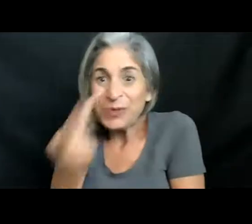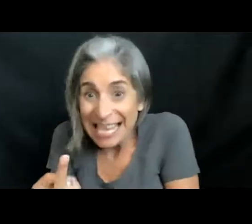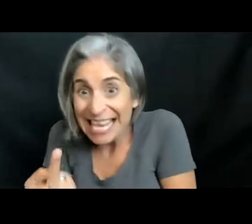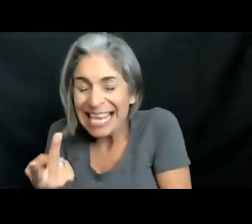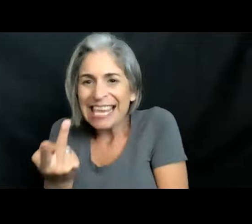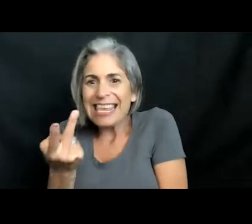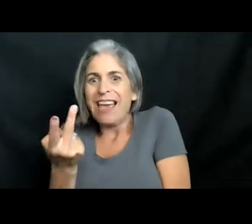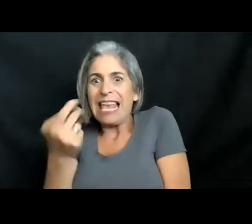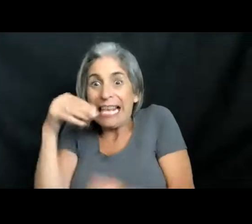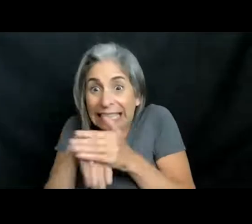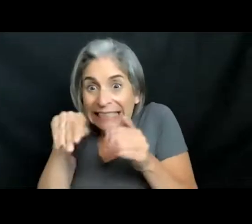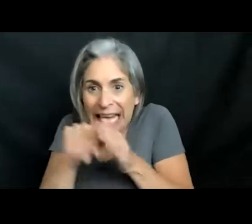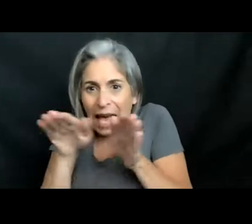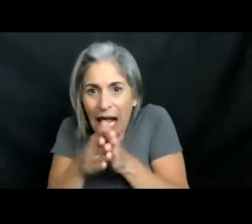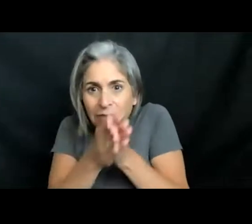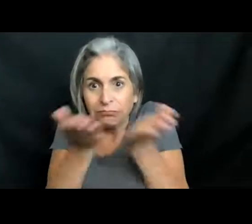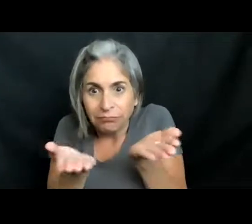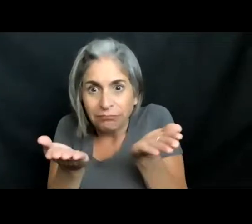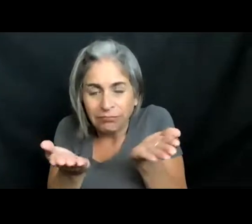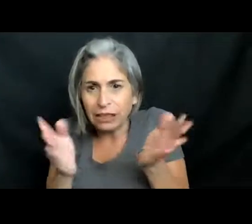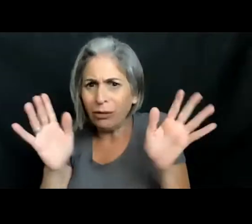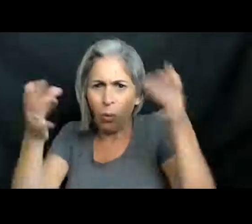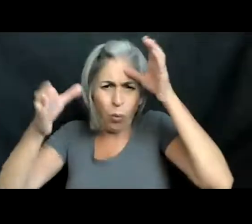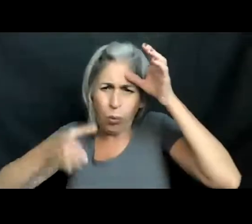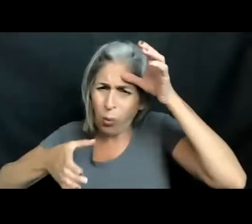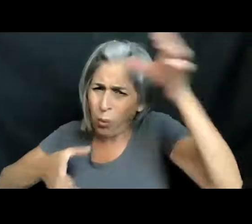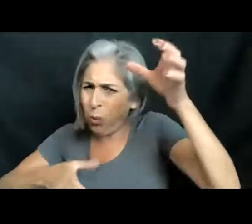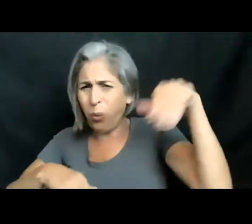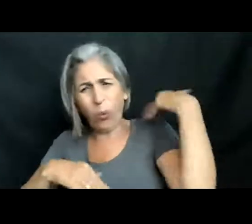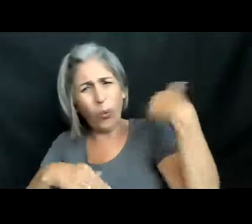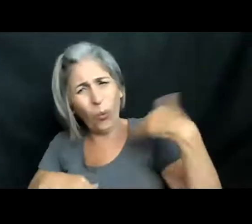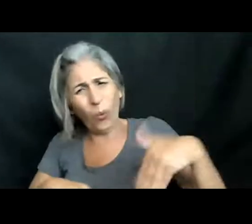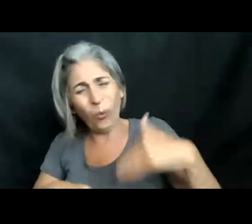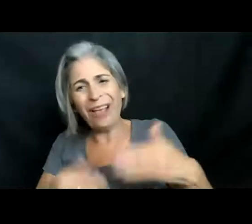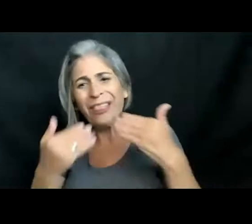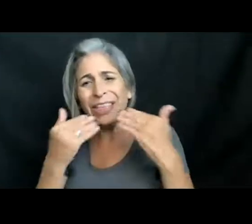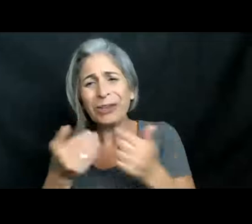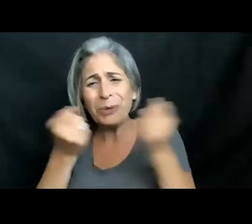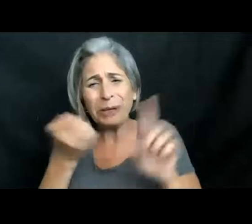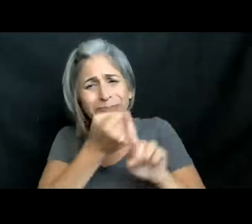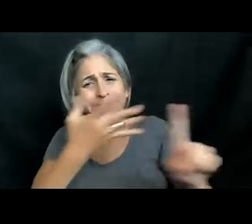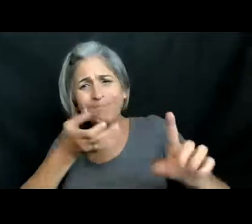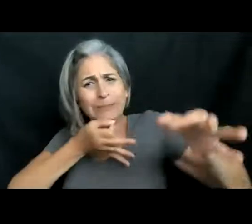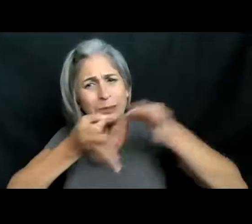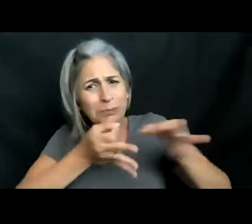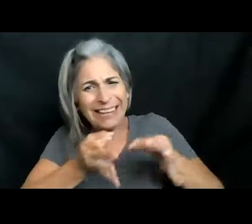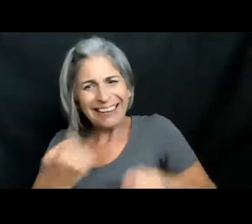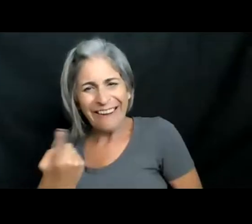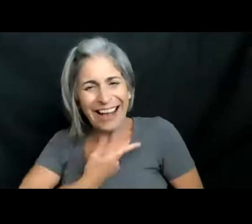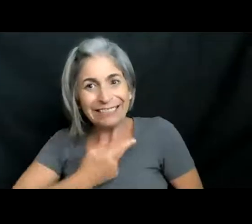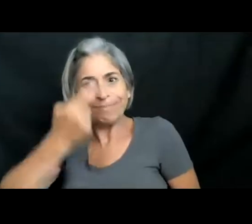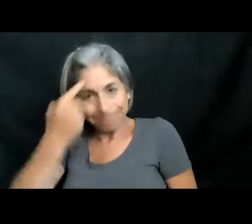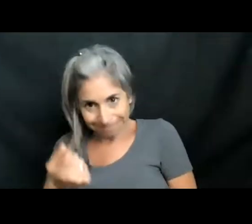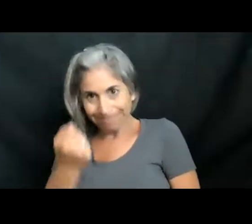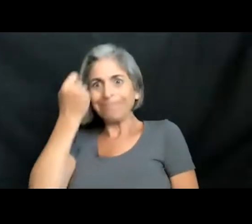lionfish. And you obviously are very knowledgeable about it. Thank you so much for explaining it in a way that makes sense to us people who do